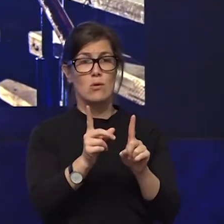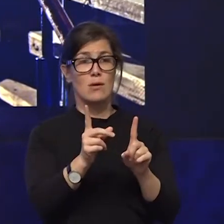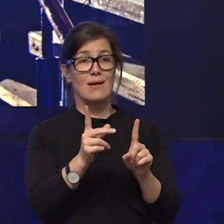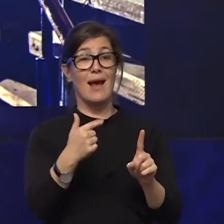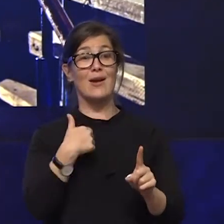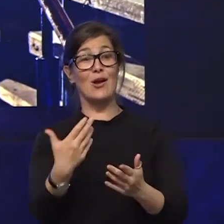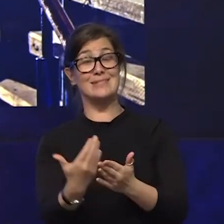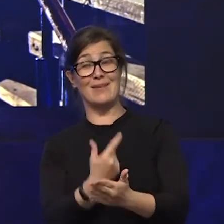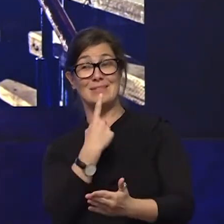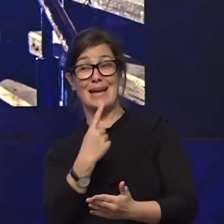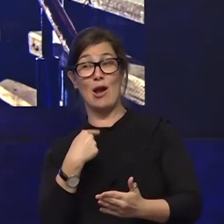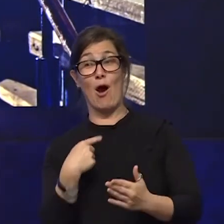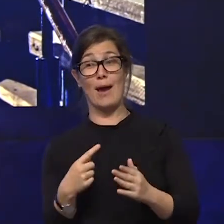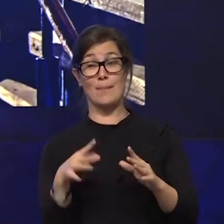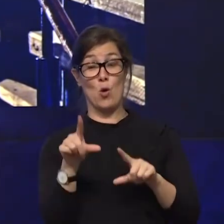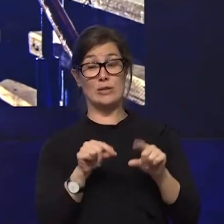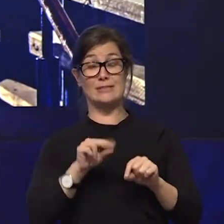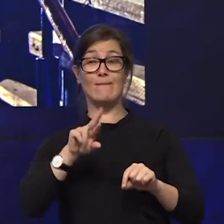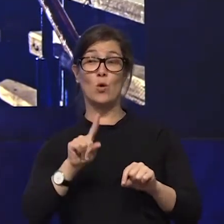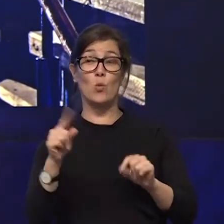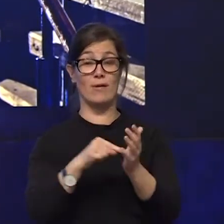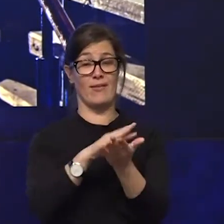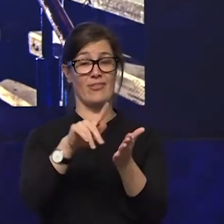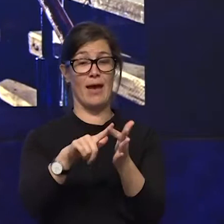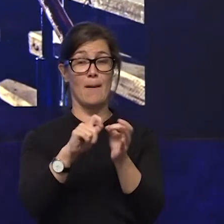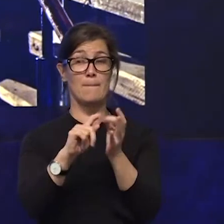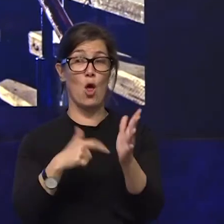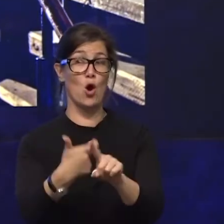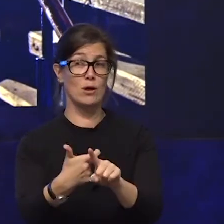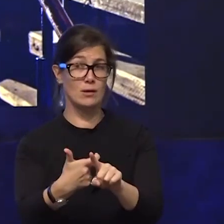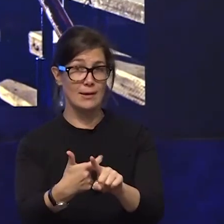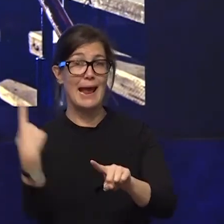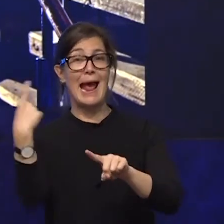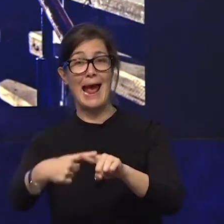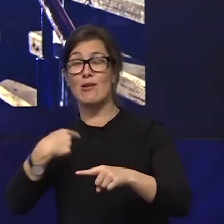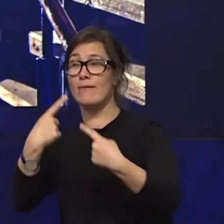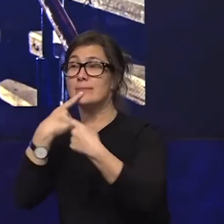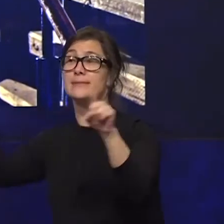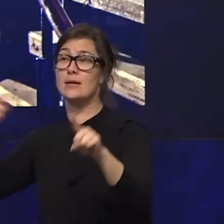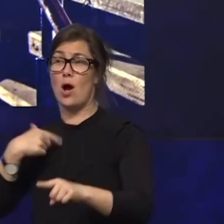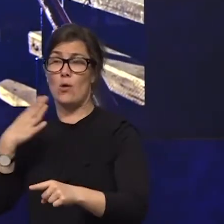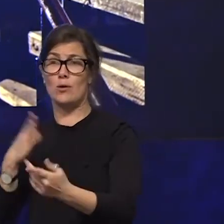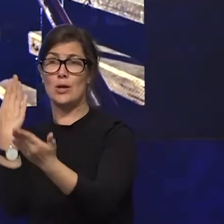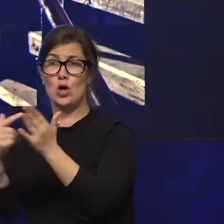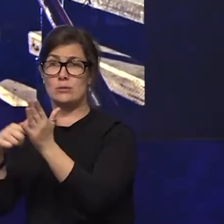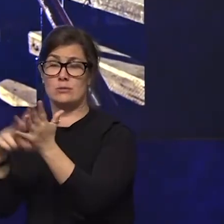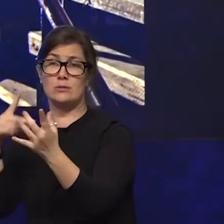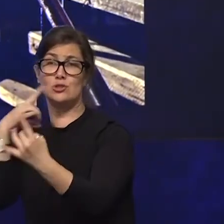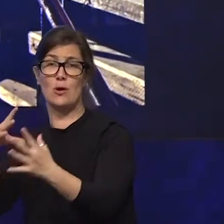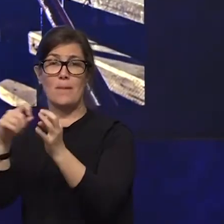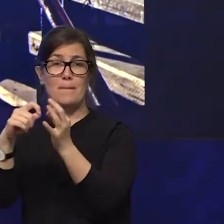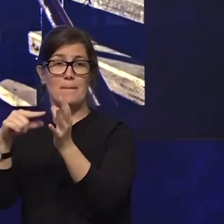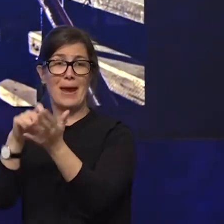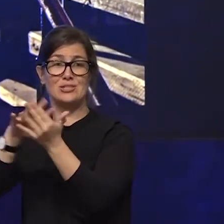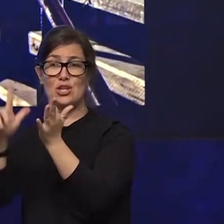i'm auditioning for the block um and i've put a call out to be on the bachelor and bachelorette i'm covering all of